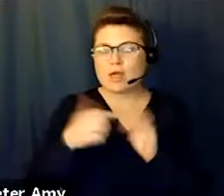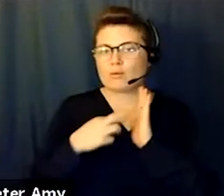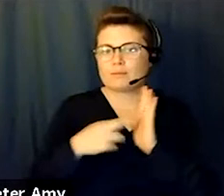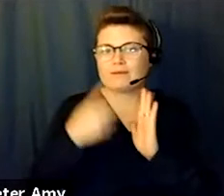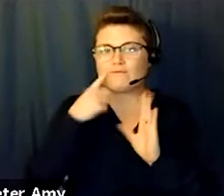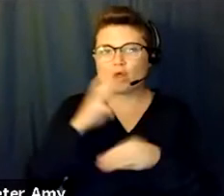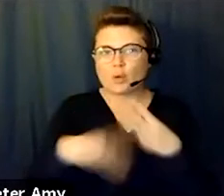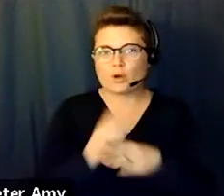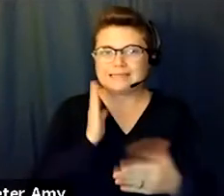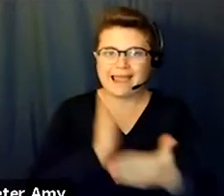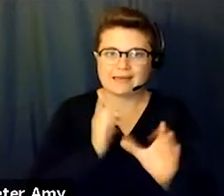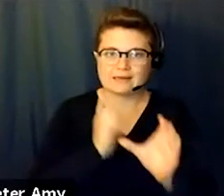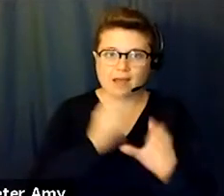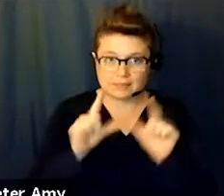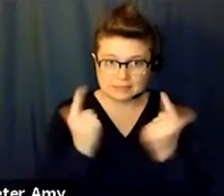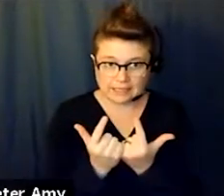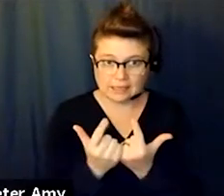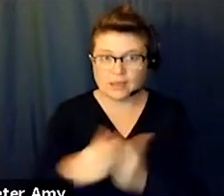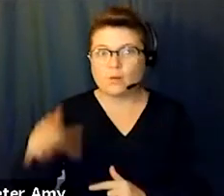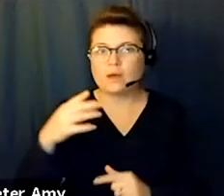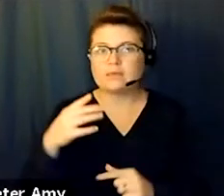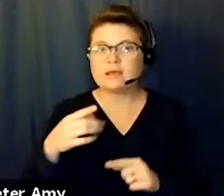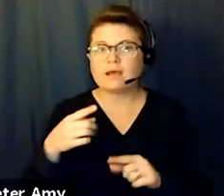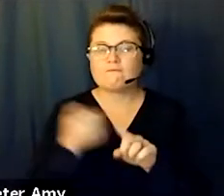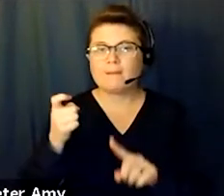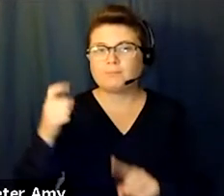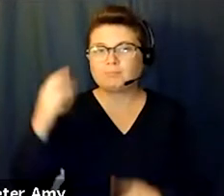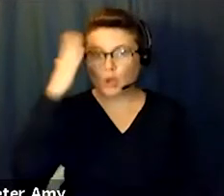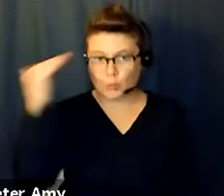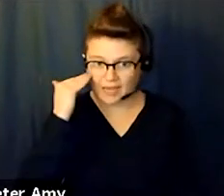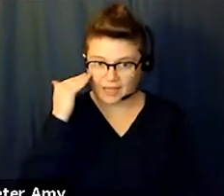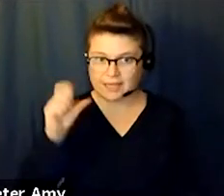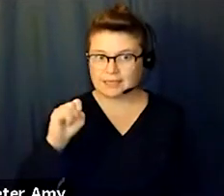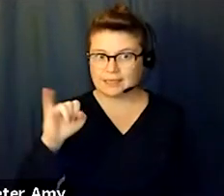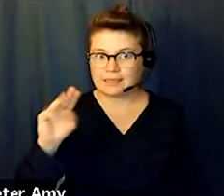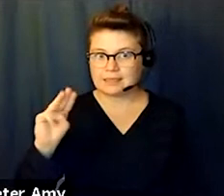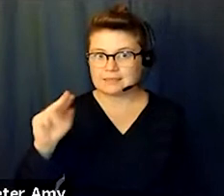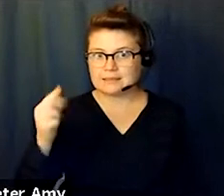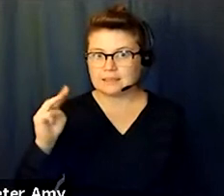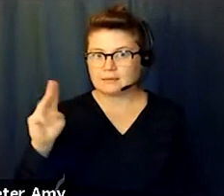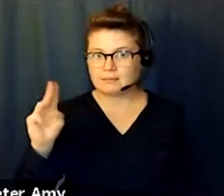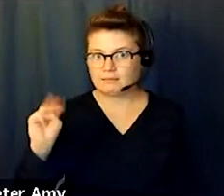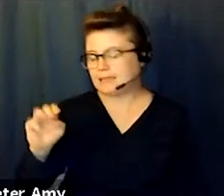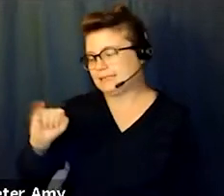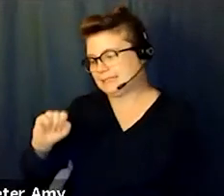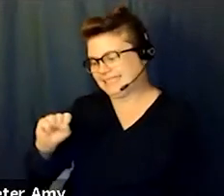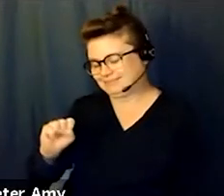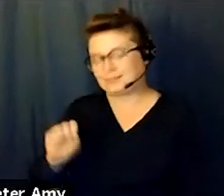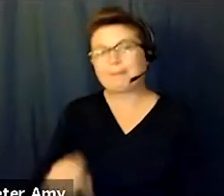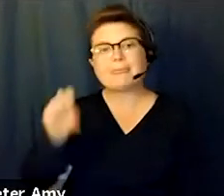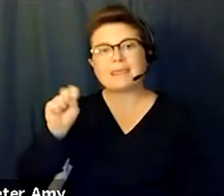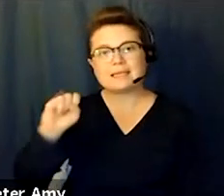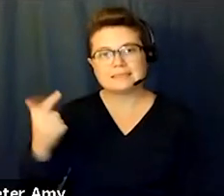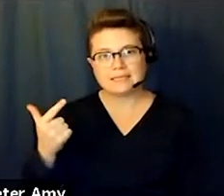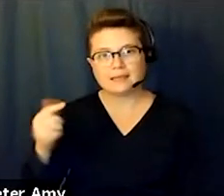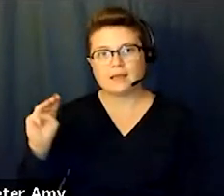Sigmund Rhee of the Republic of Korea. And Sigmund Rhee was an evangelical right-wing, pro-US, pro-UK, pro